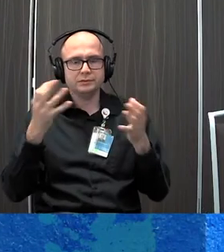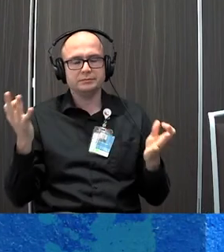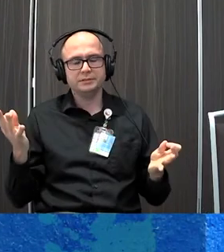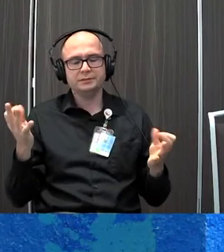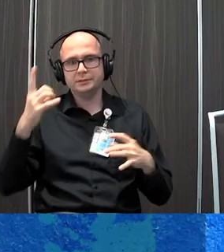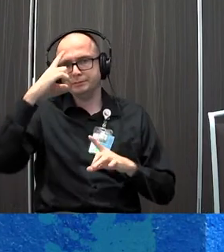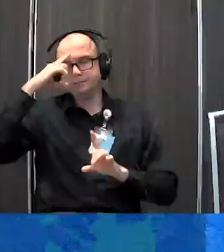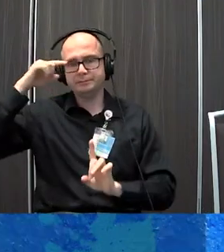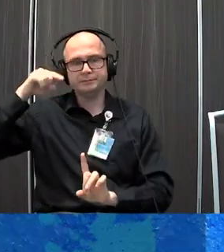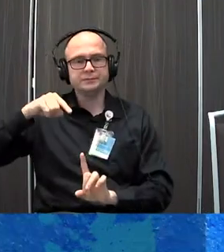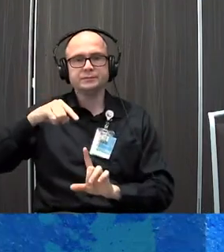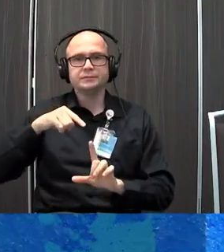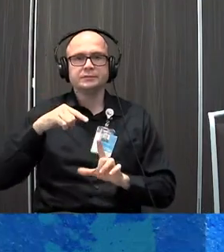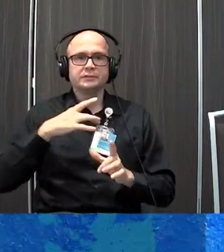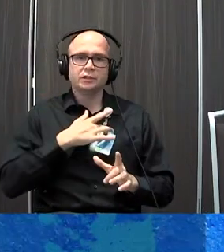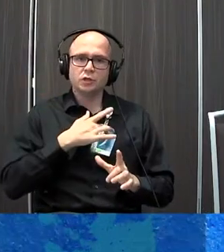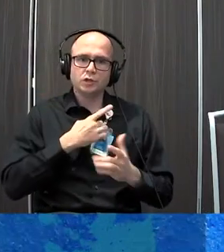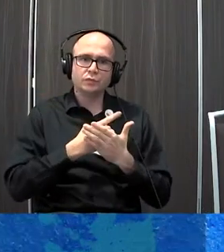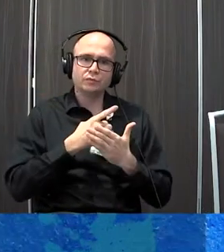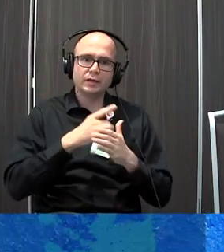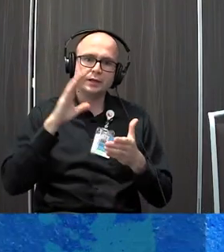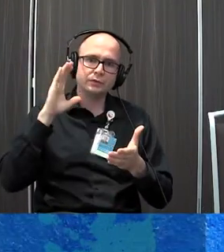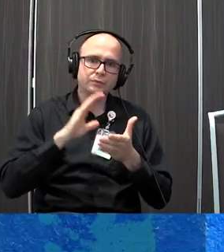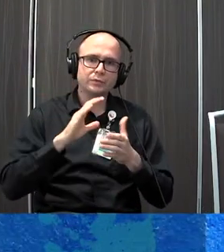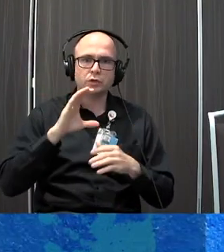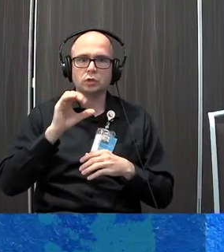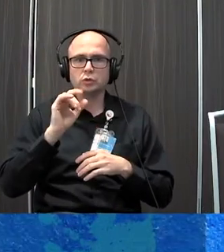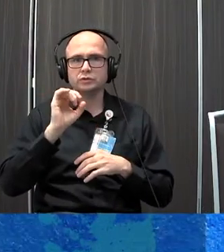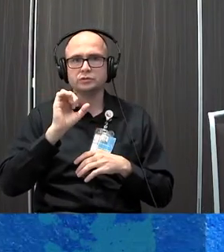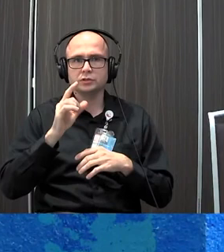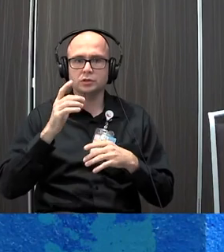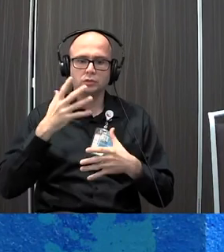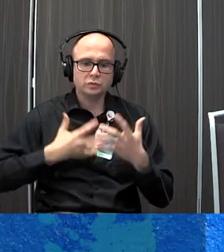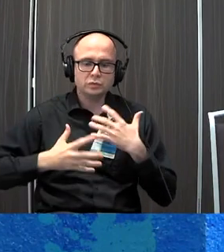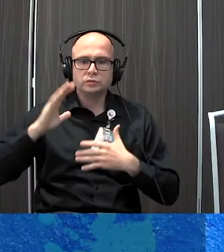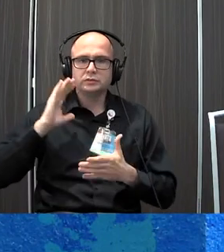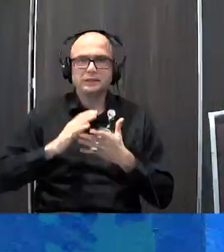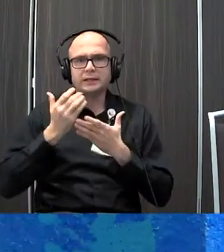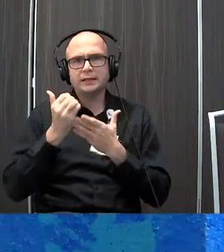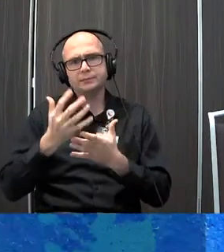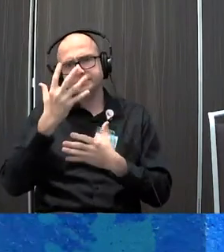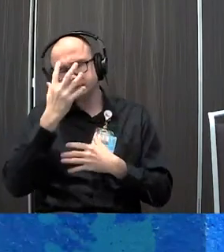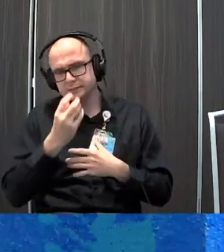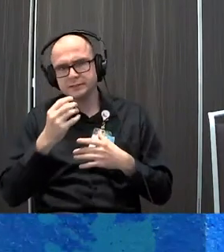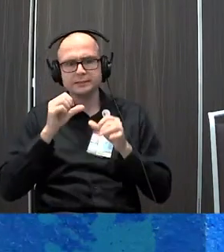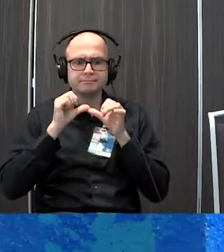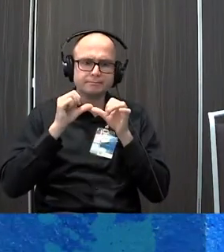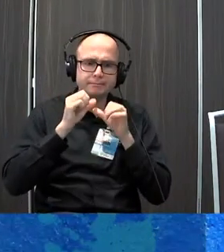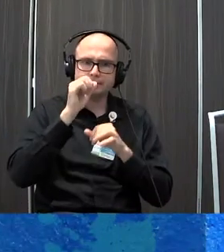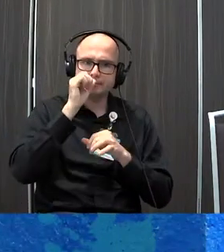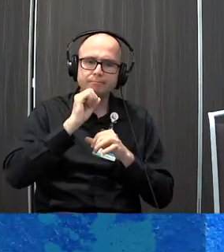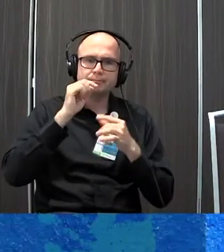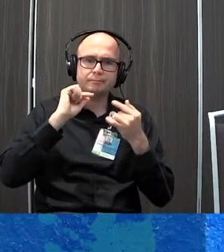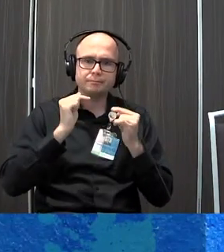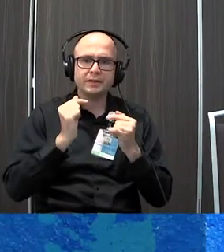and mindfulness. Decreased heart rate, calm breathing, reduced cortisol, improved immune functioning, helps with sleep, chronic pain. I mean,